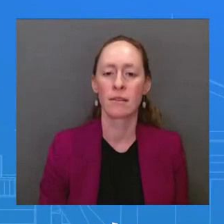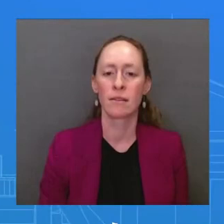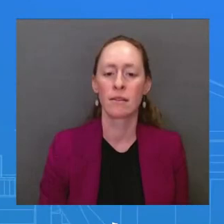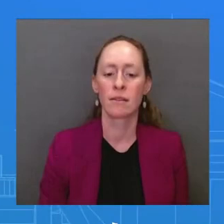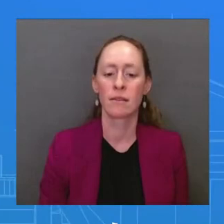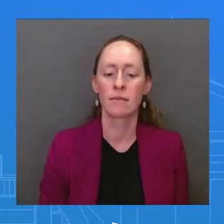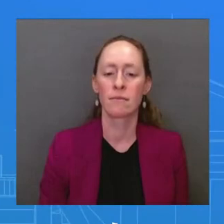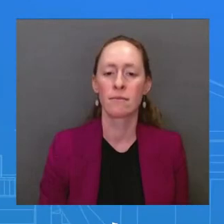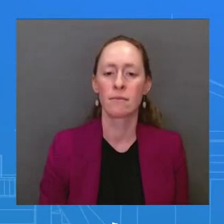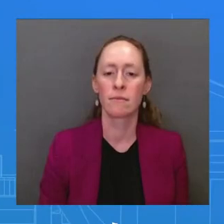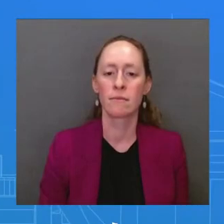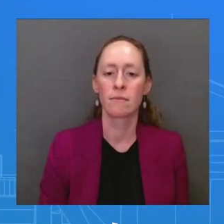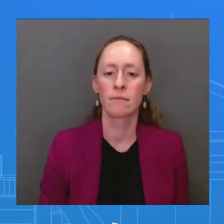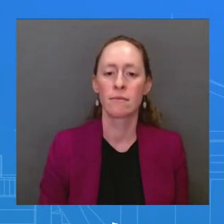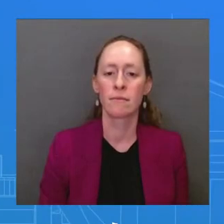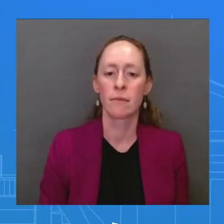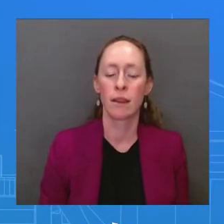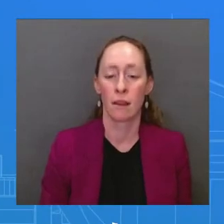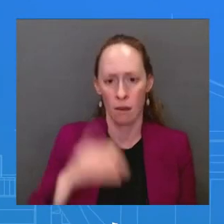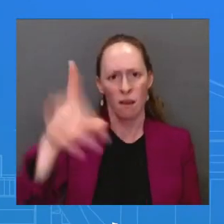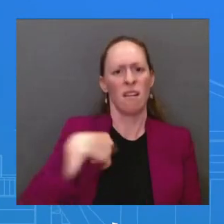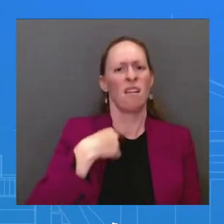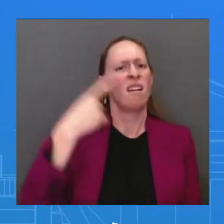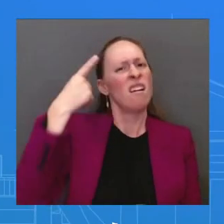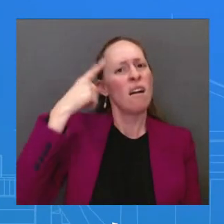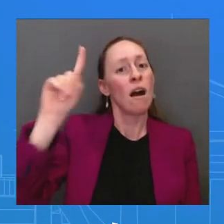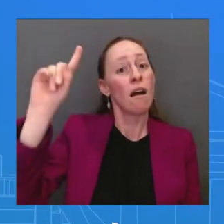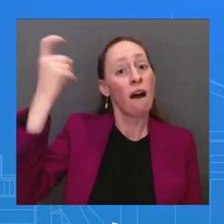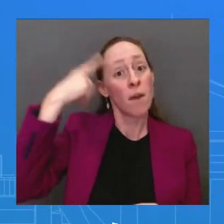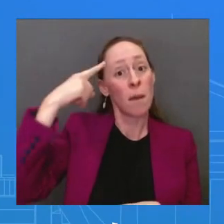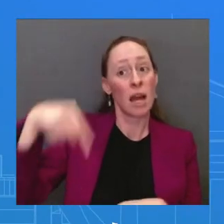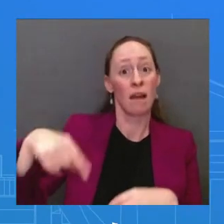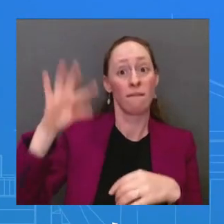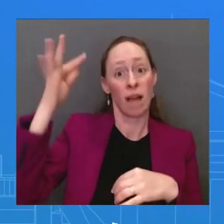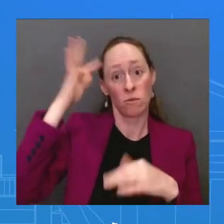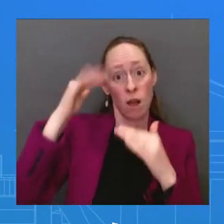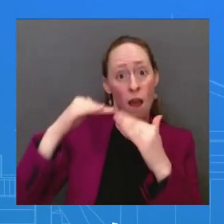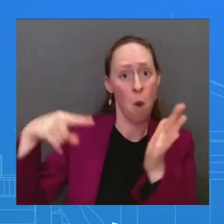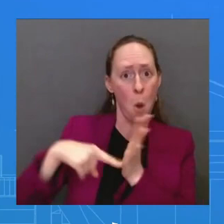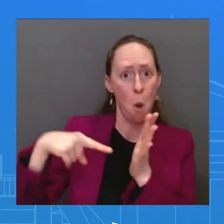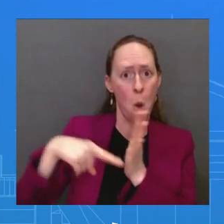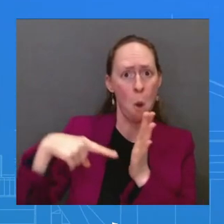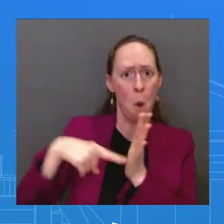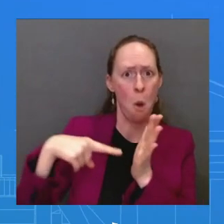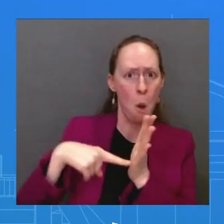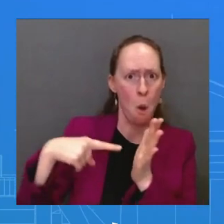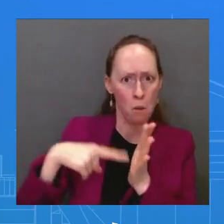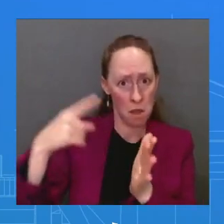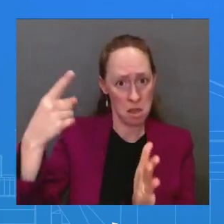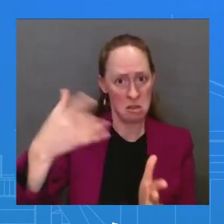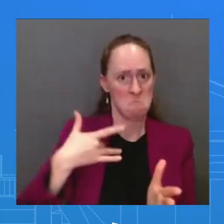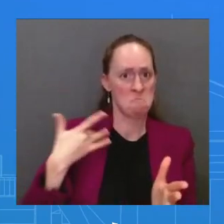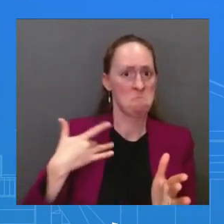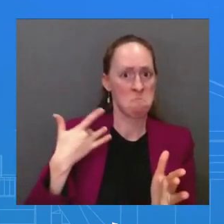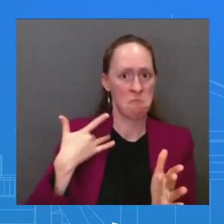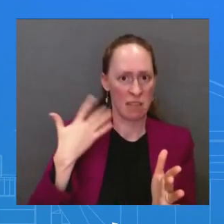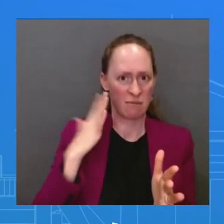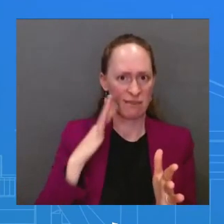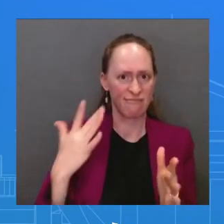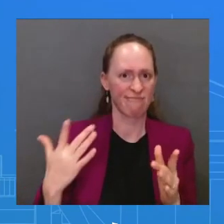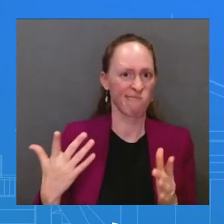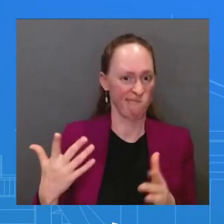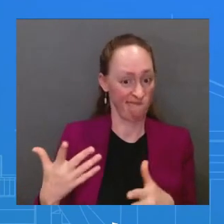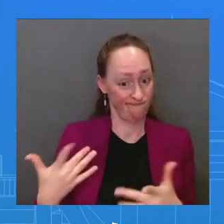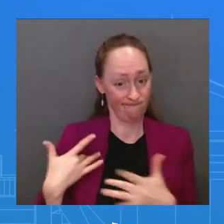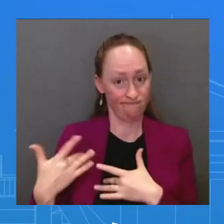deficit is projected to increase this year. Over last year, during Biden's tournament decrease in the first two years, it's going to increase this